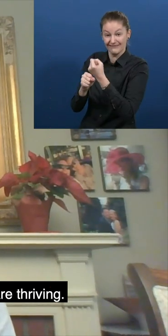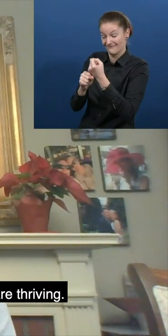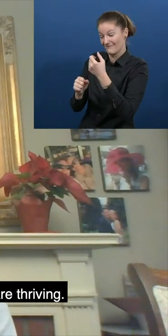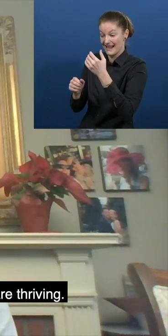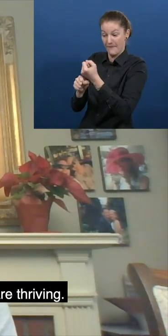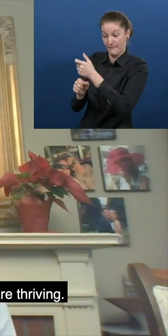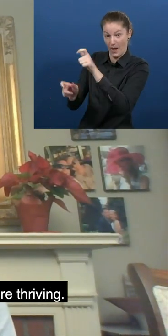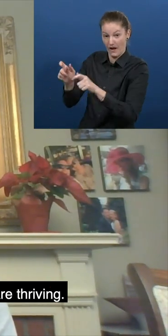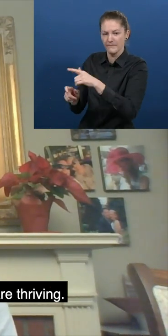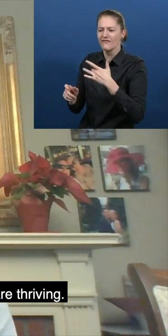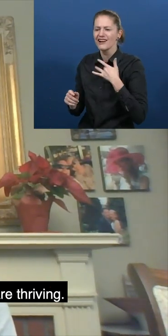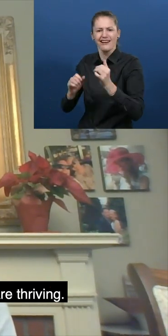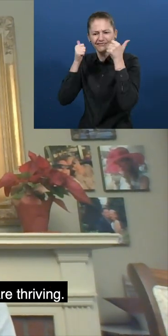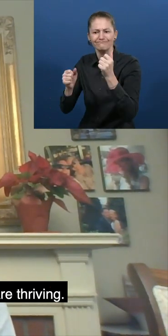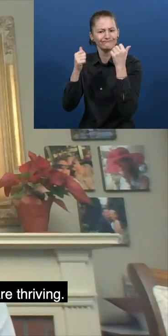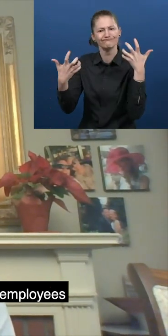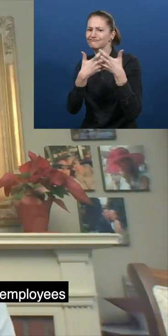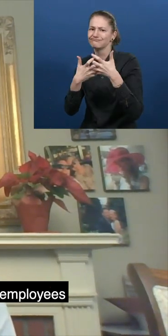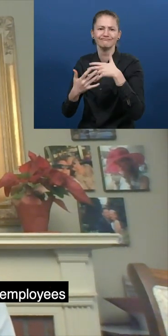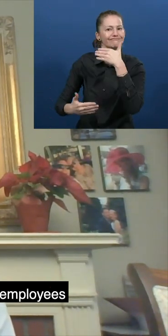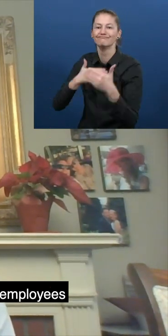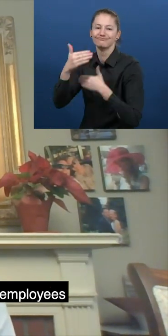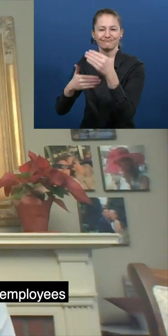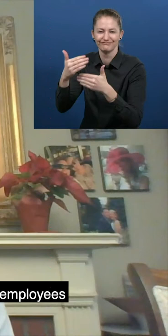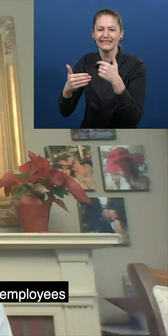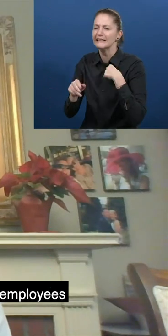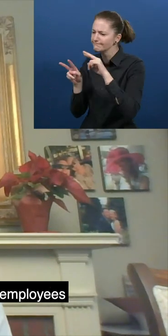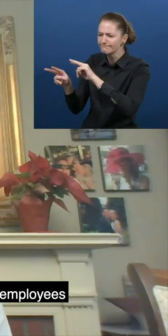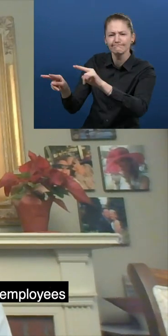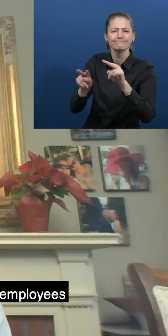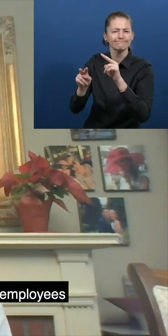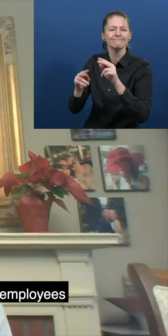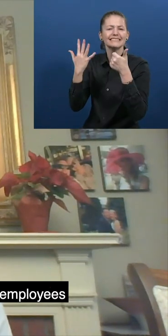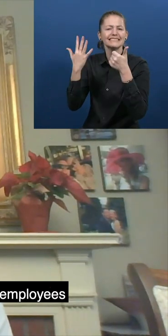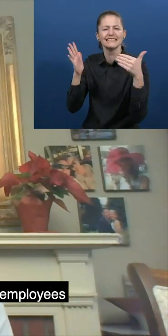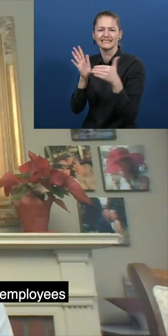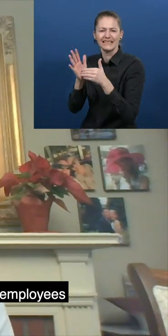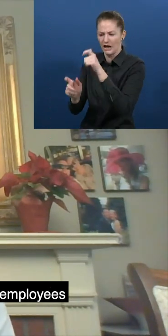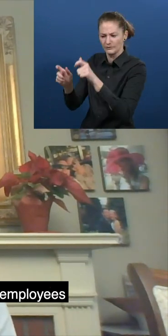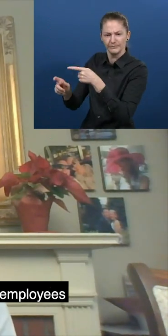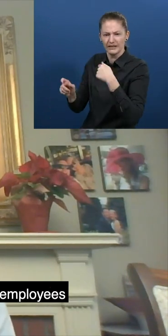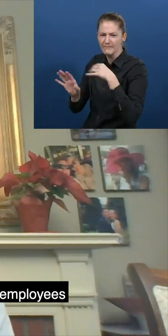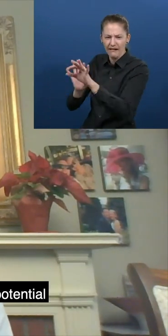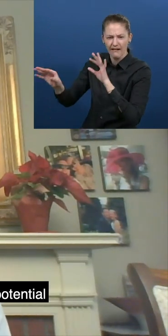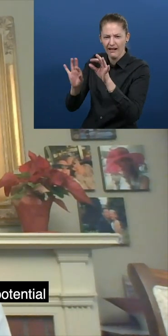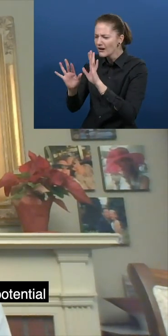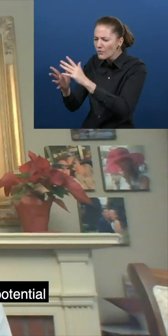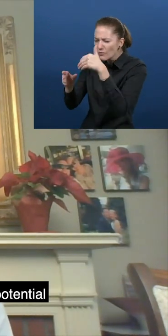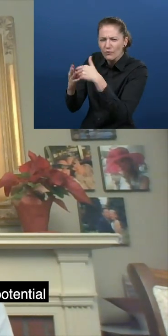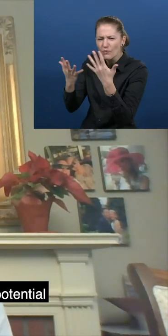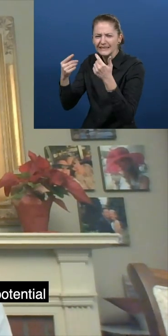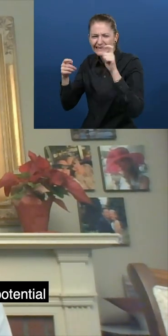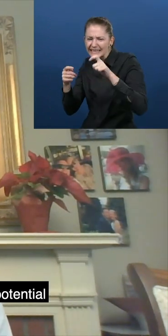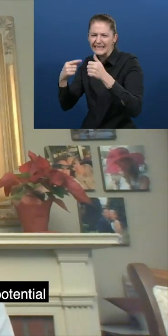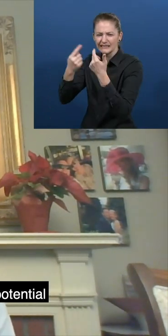which employees with disabilities are thriving. So we focused on responses from the almost 6,000 employees with